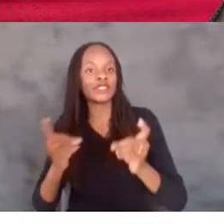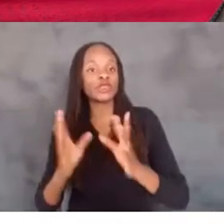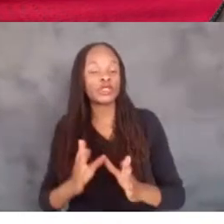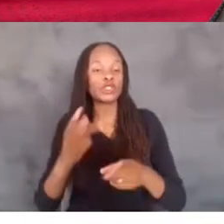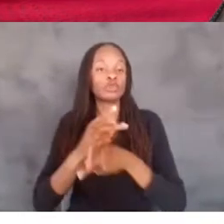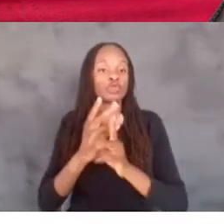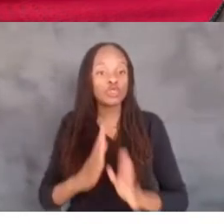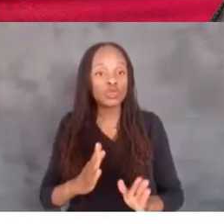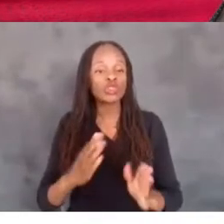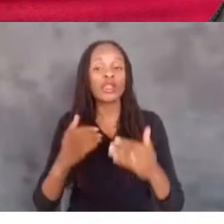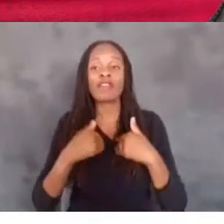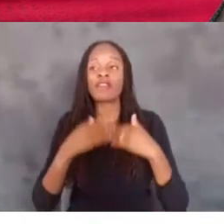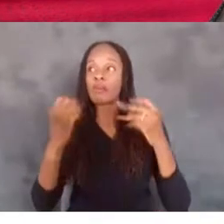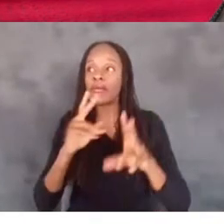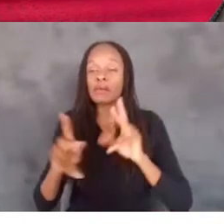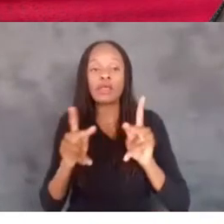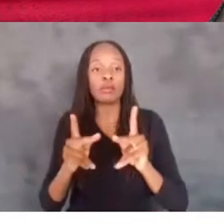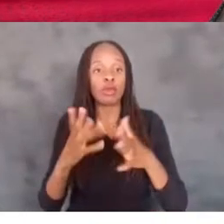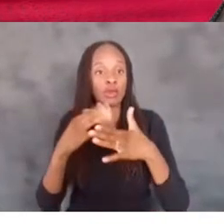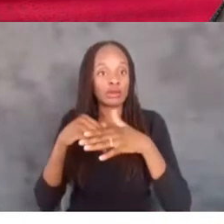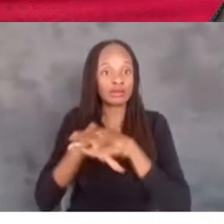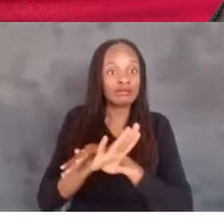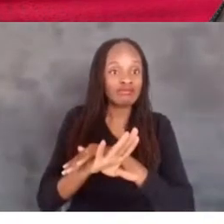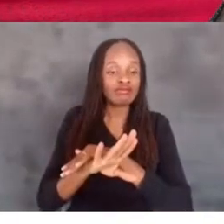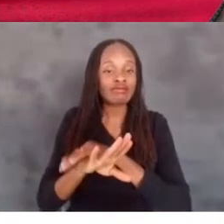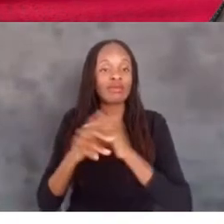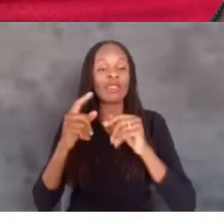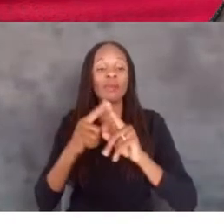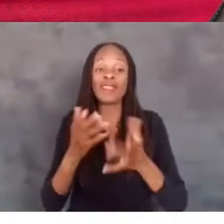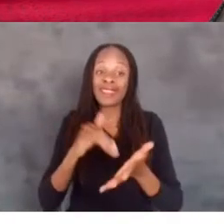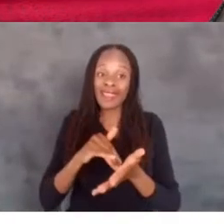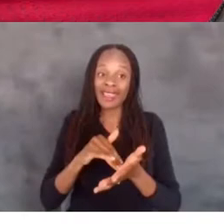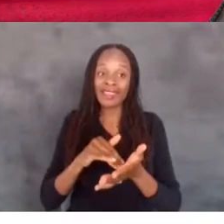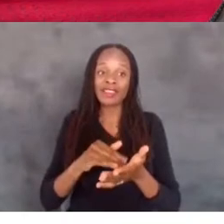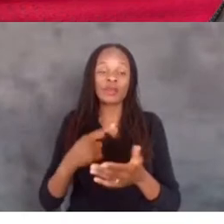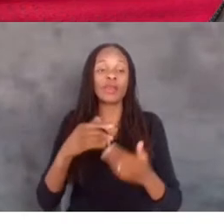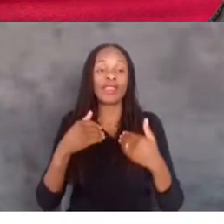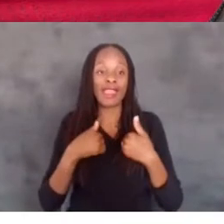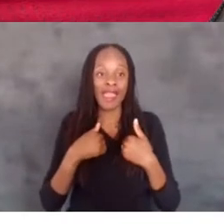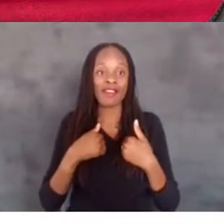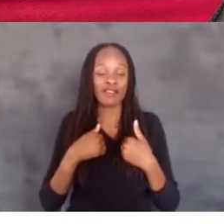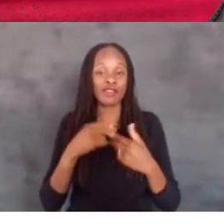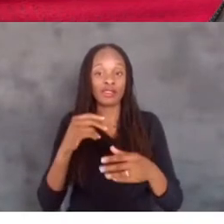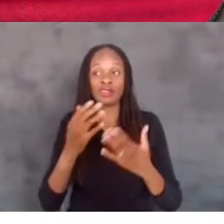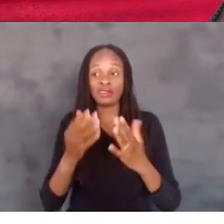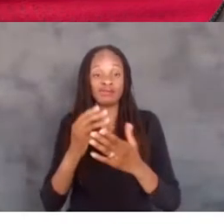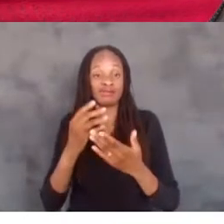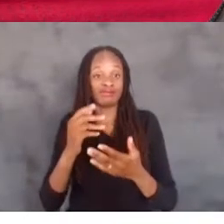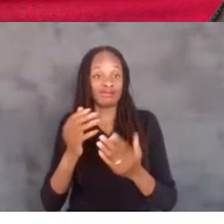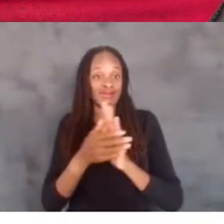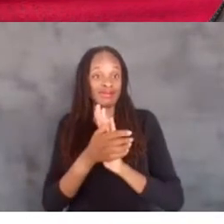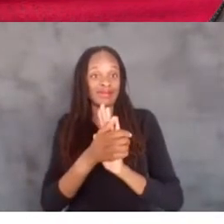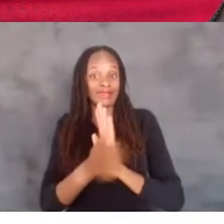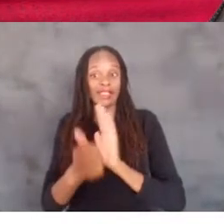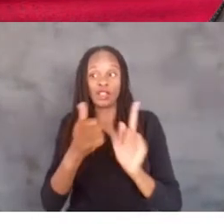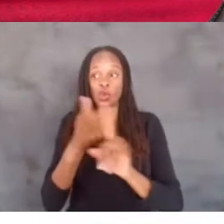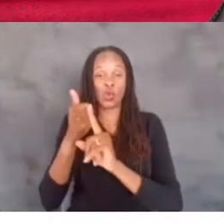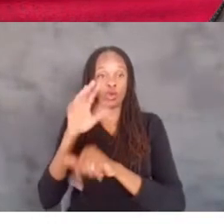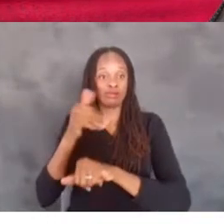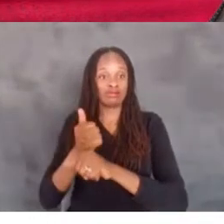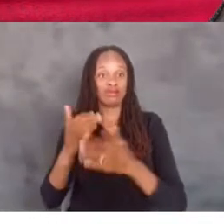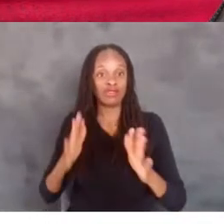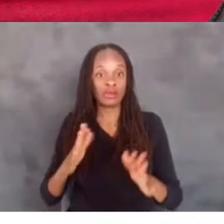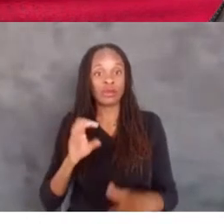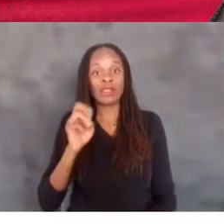So we have a lot of people breaking in. But then again, we also have a established talent that take part. You know, Emily